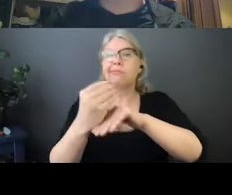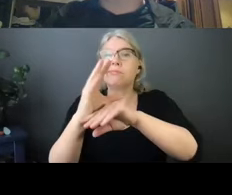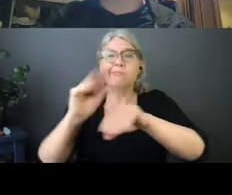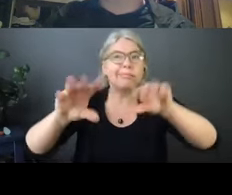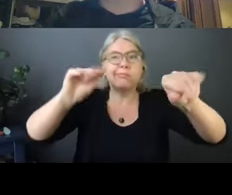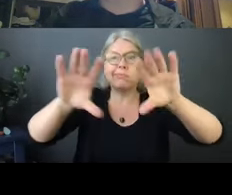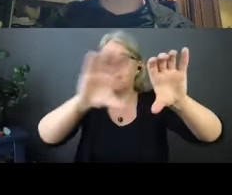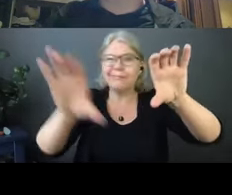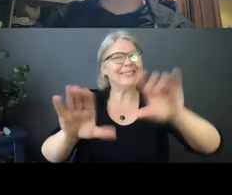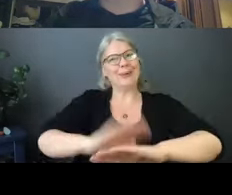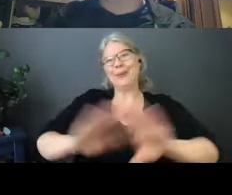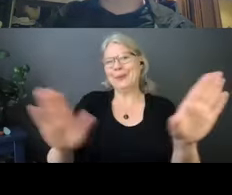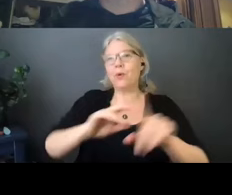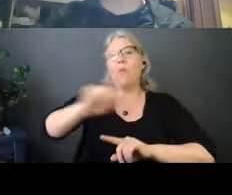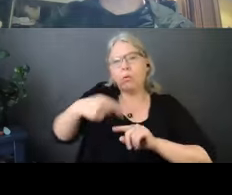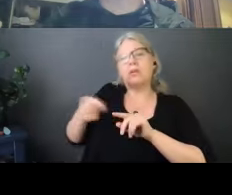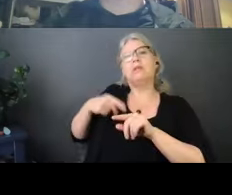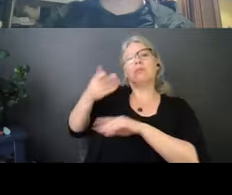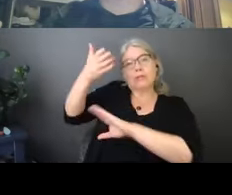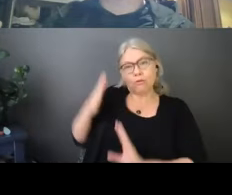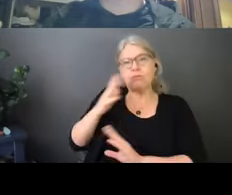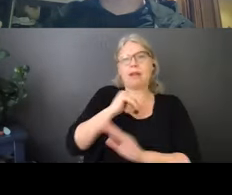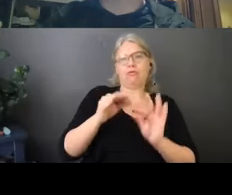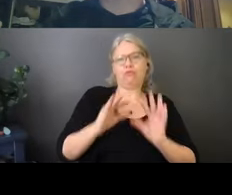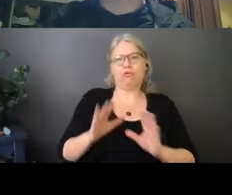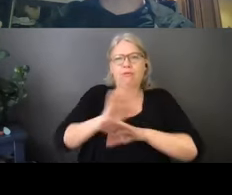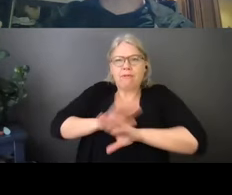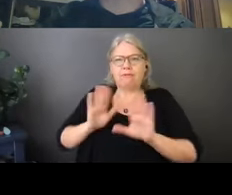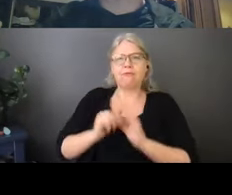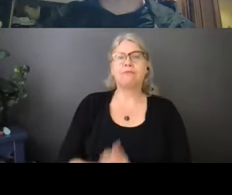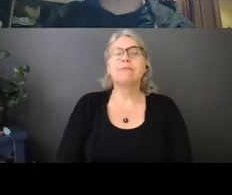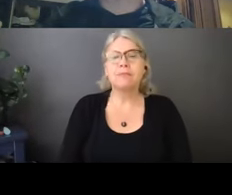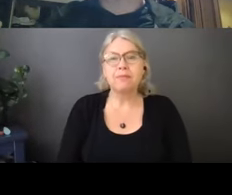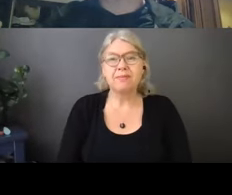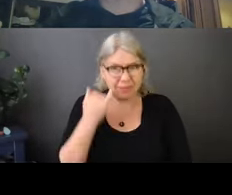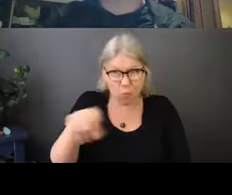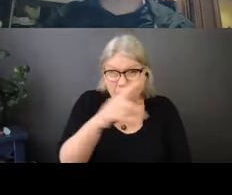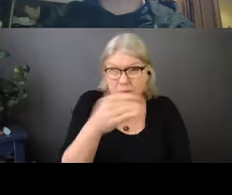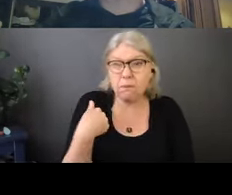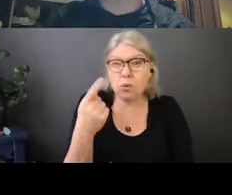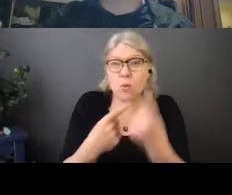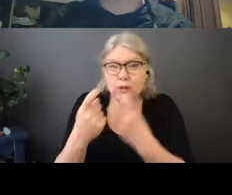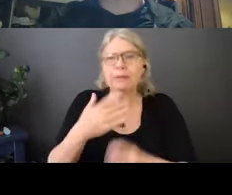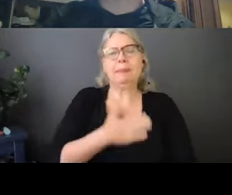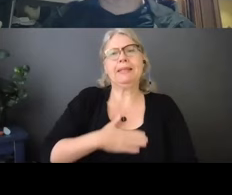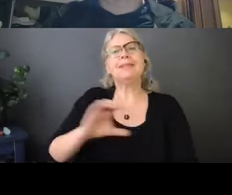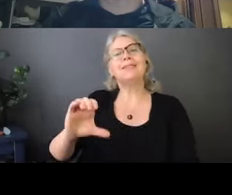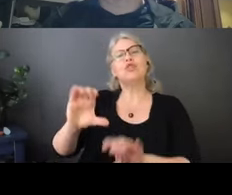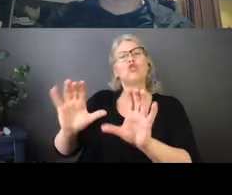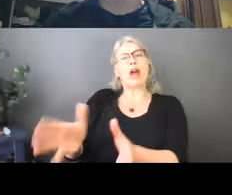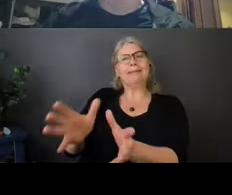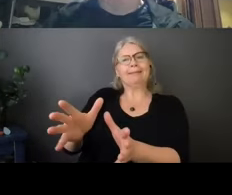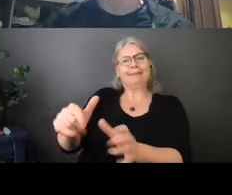If you have a specific question or comment for the facilitators, please ensure you type it in the chat box